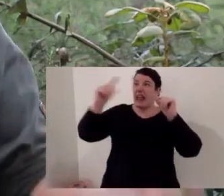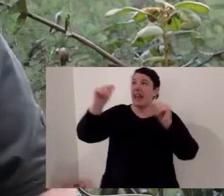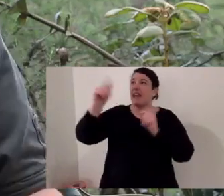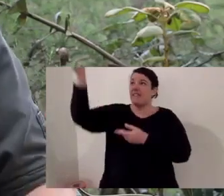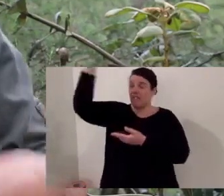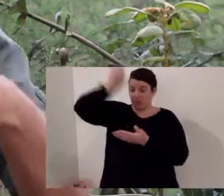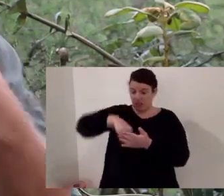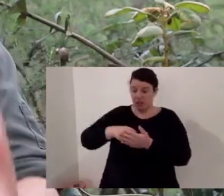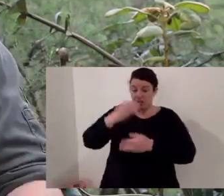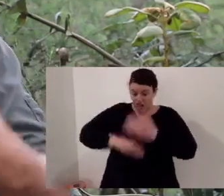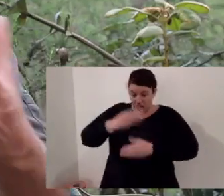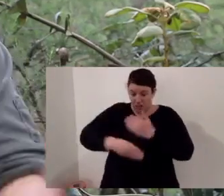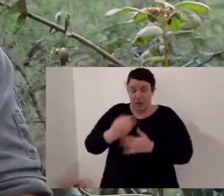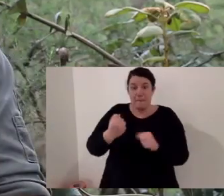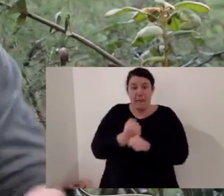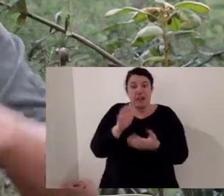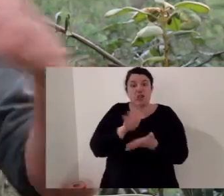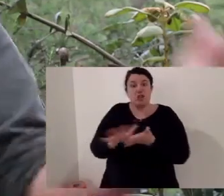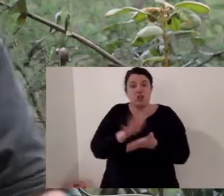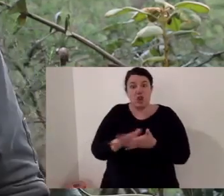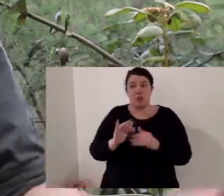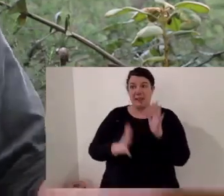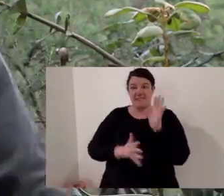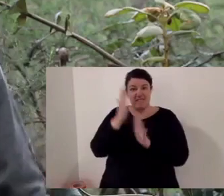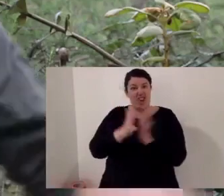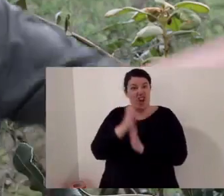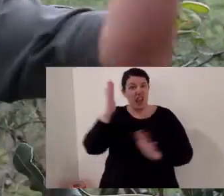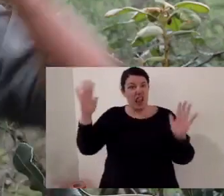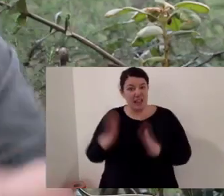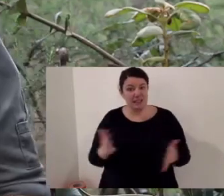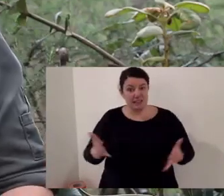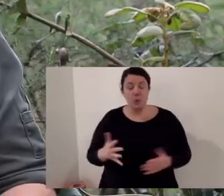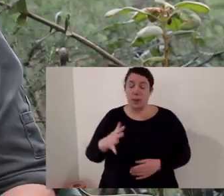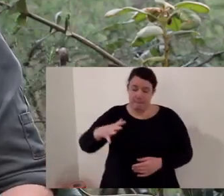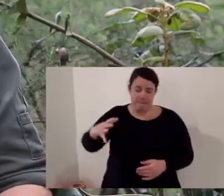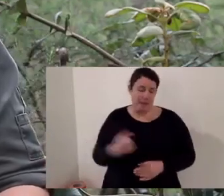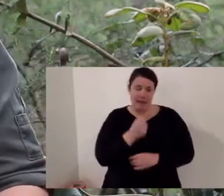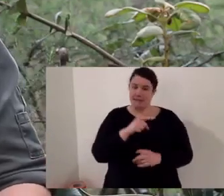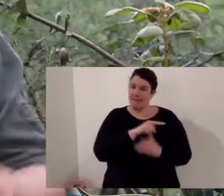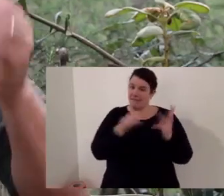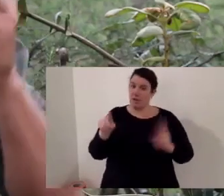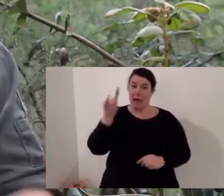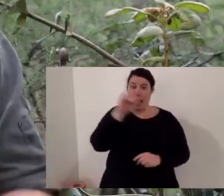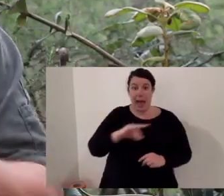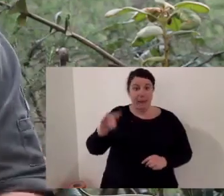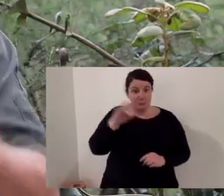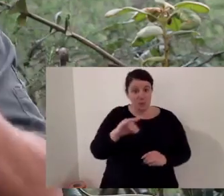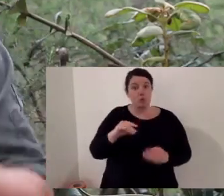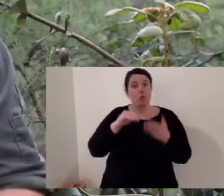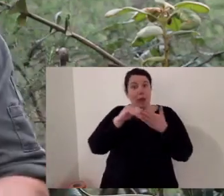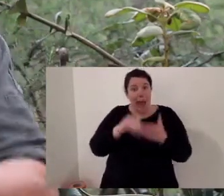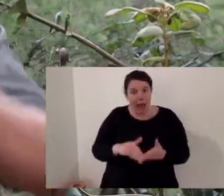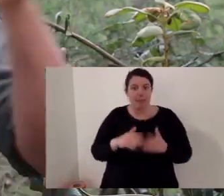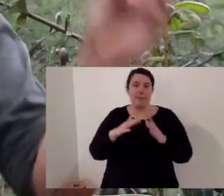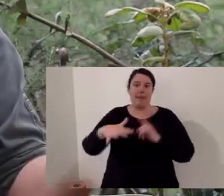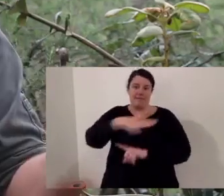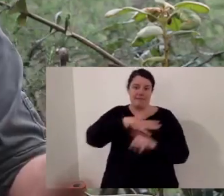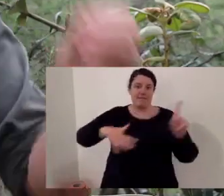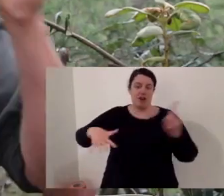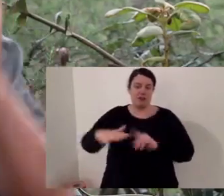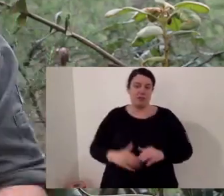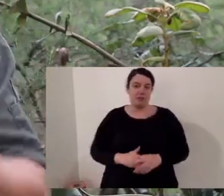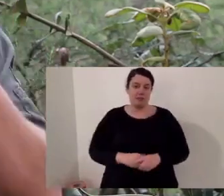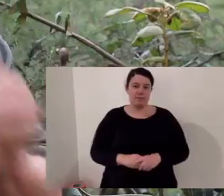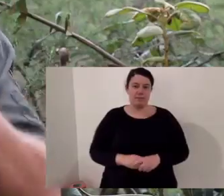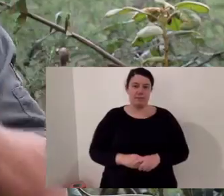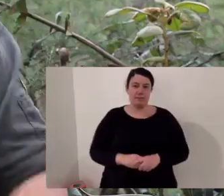Who's helping to turn the leaves and the bark into dirt so we don't have such intense wildfires? We must have these species in our environment